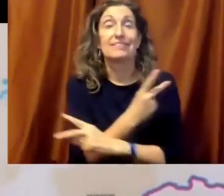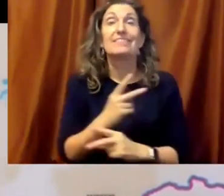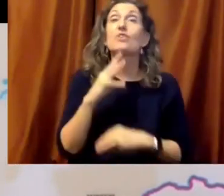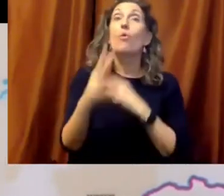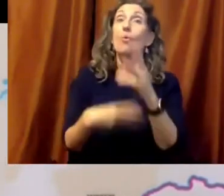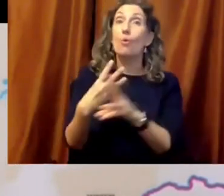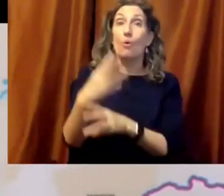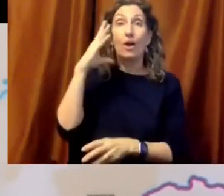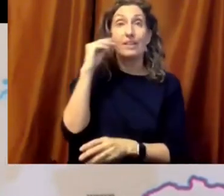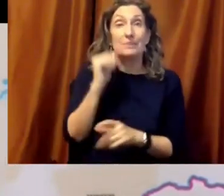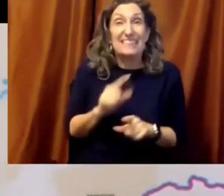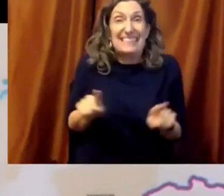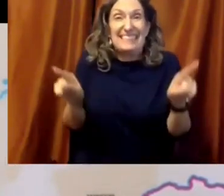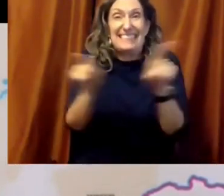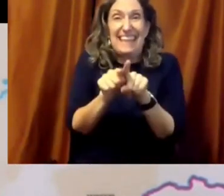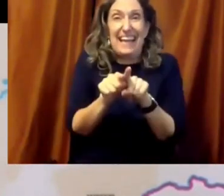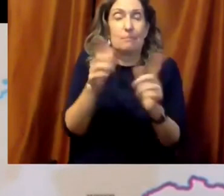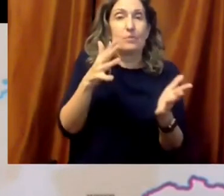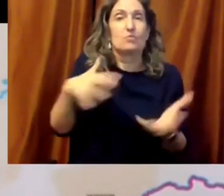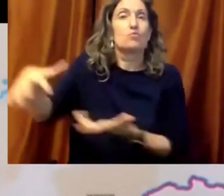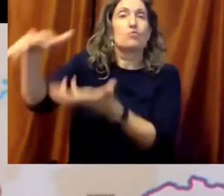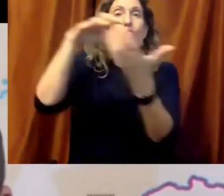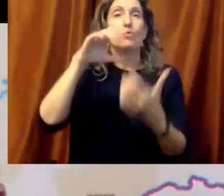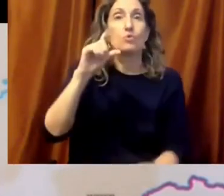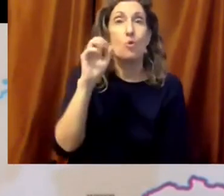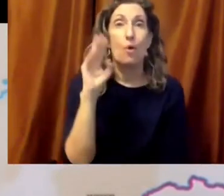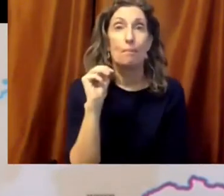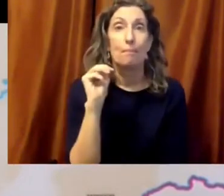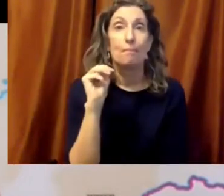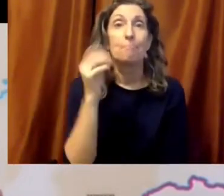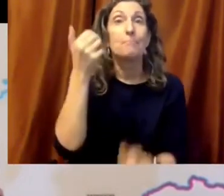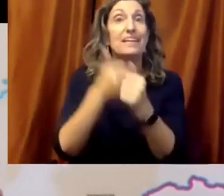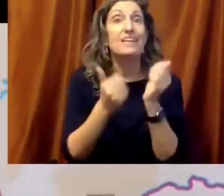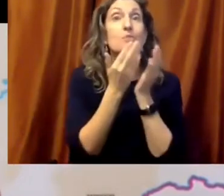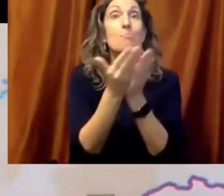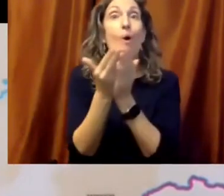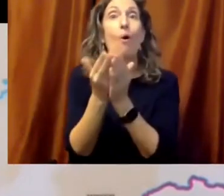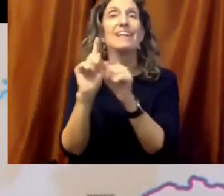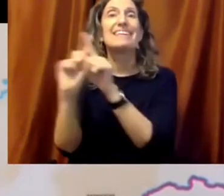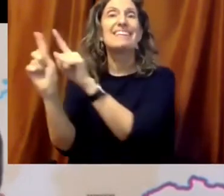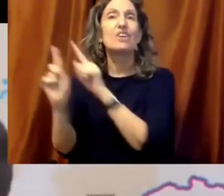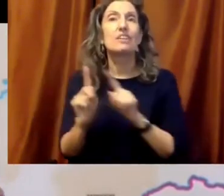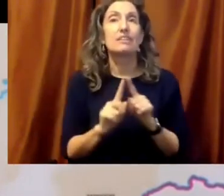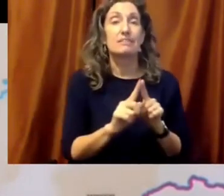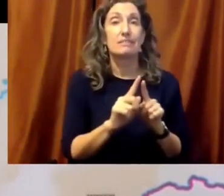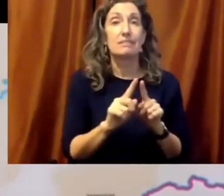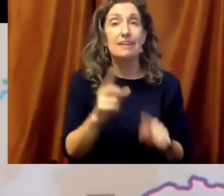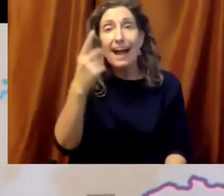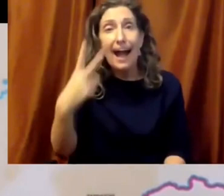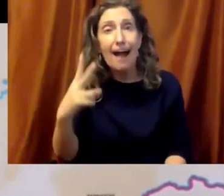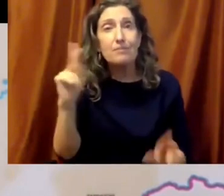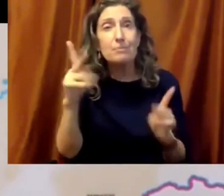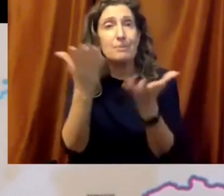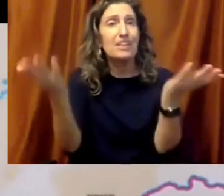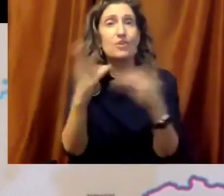no access to the internet. That's nearly half the world's population. Picture no electricity. That's close to a billion